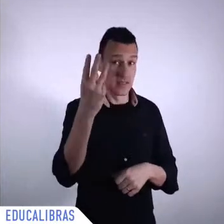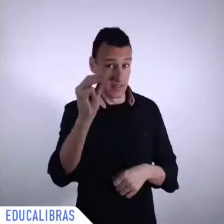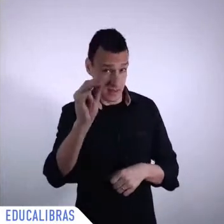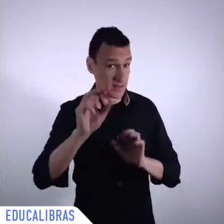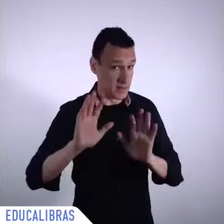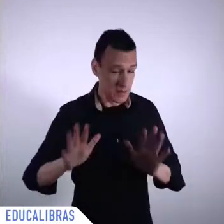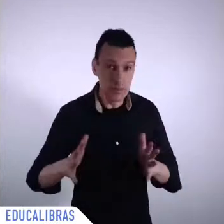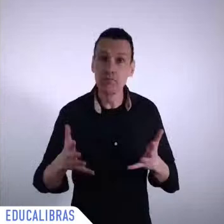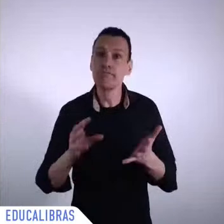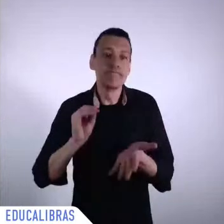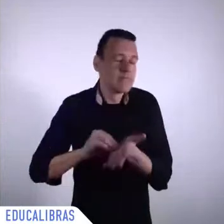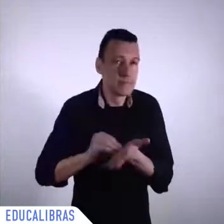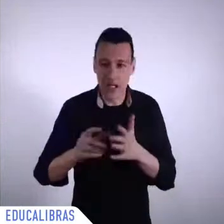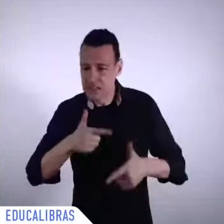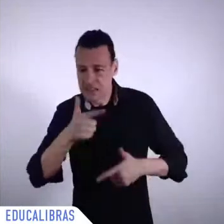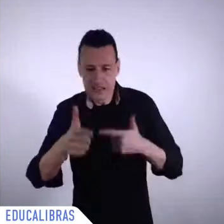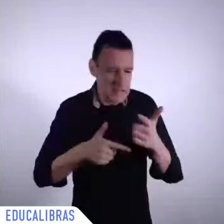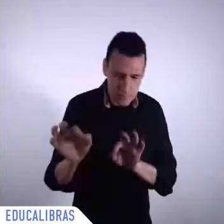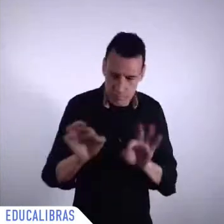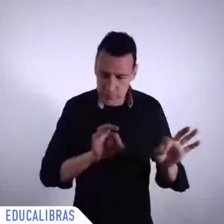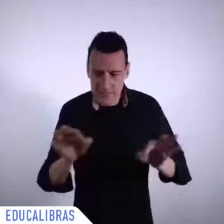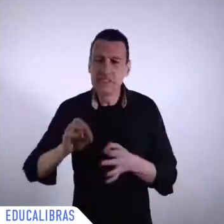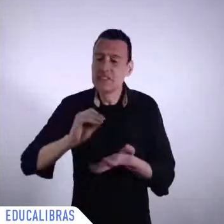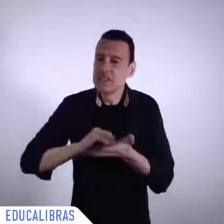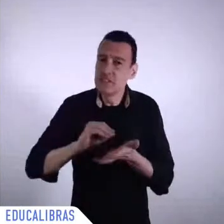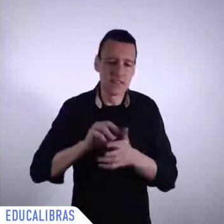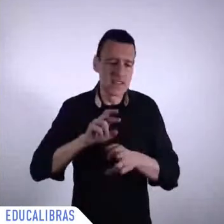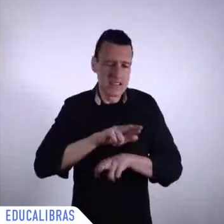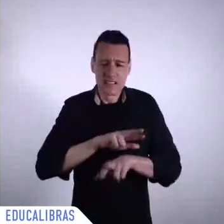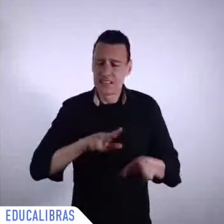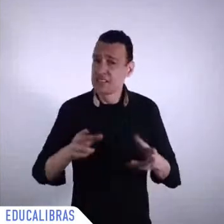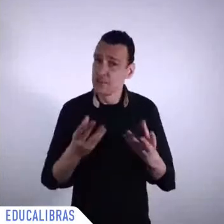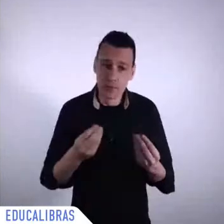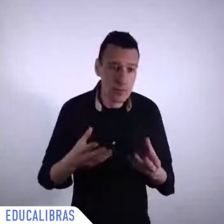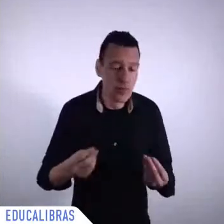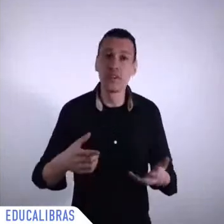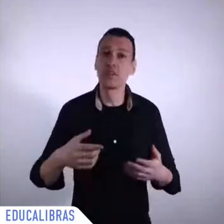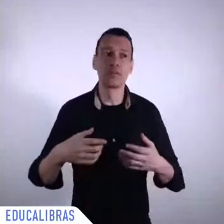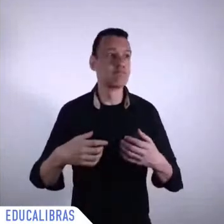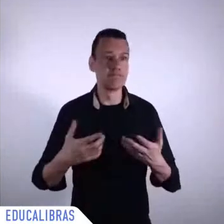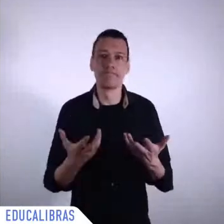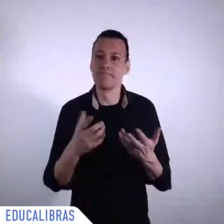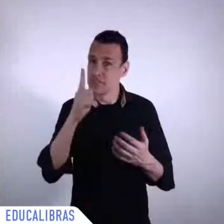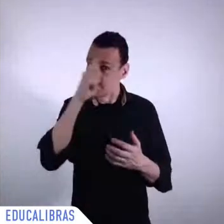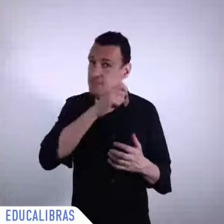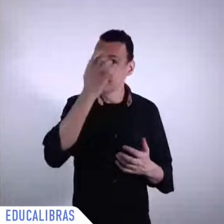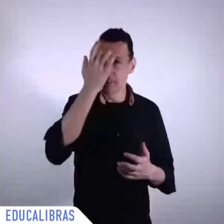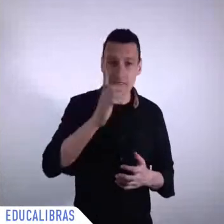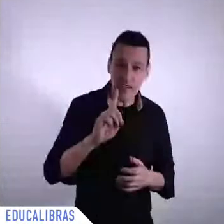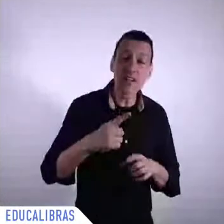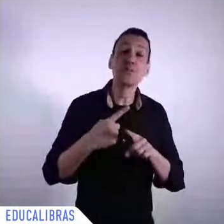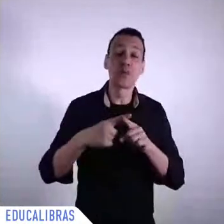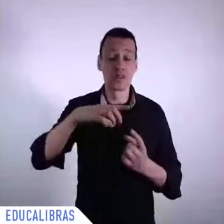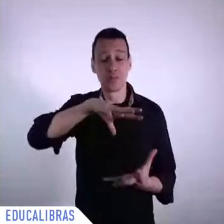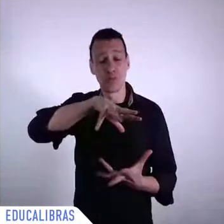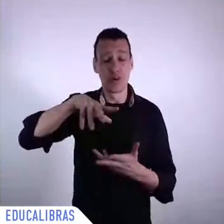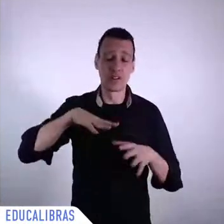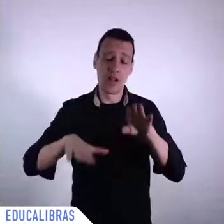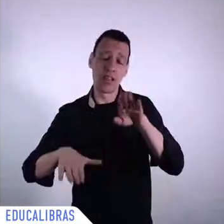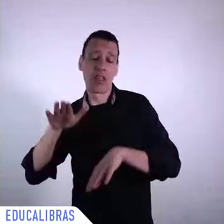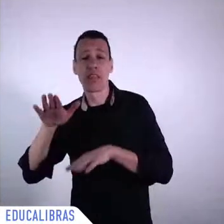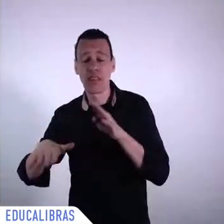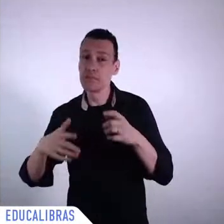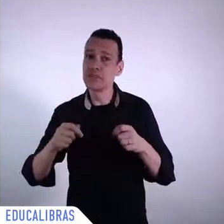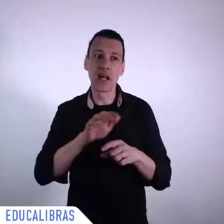among all people and the planet. However, as we know, the integrality of this global agenda for development is at